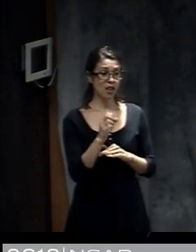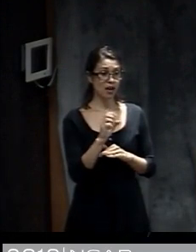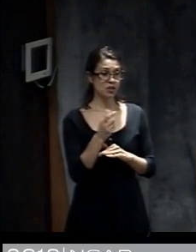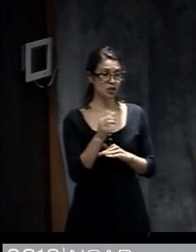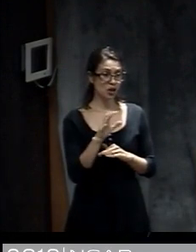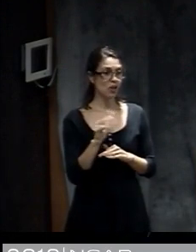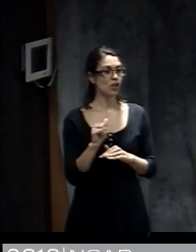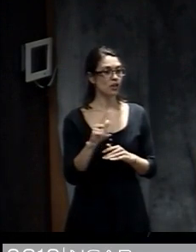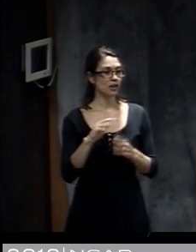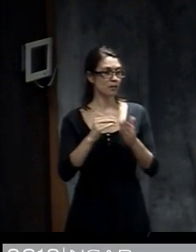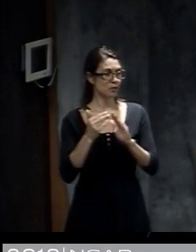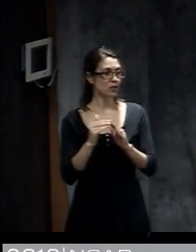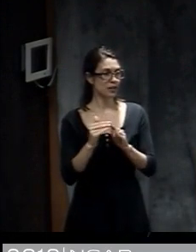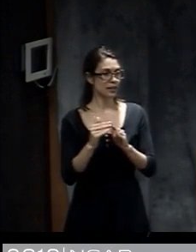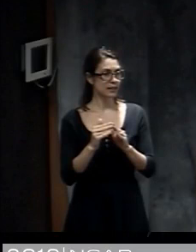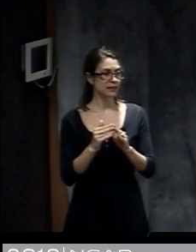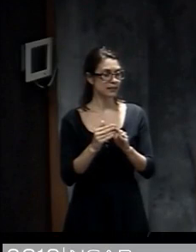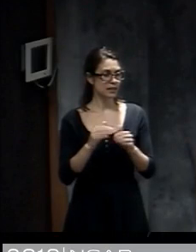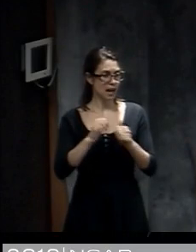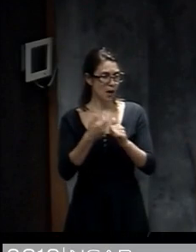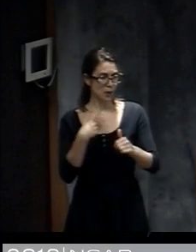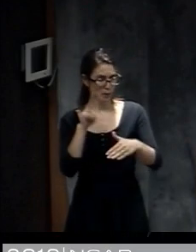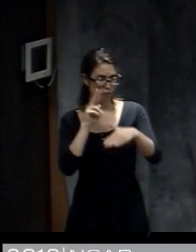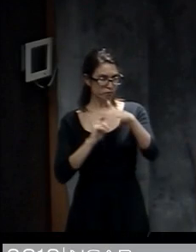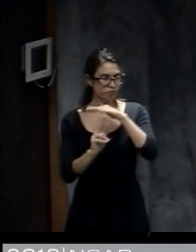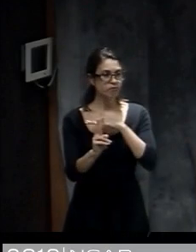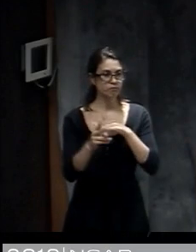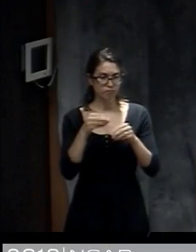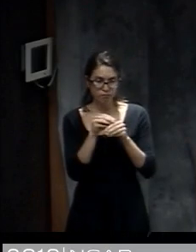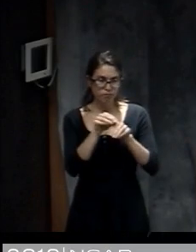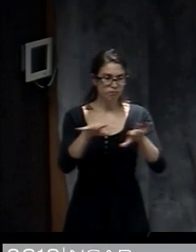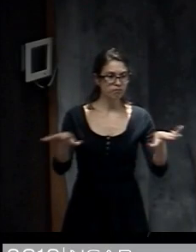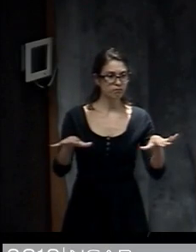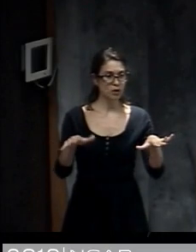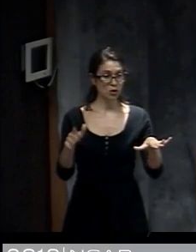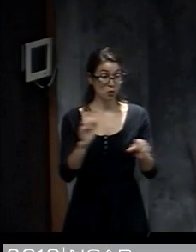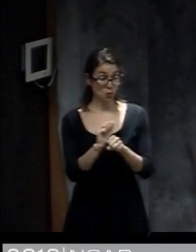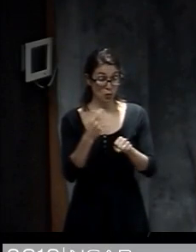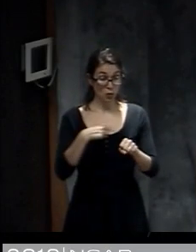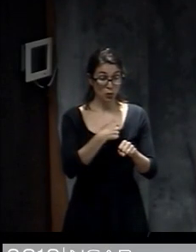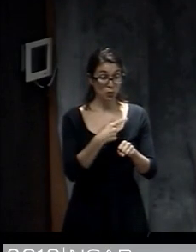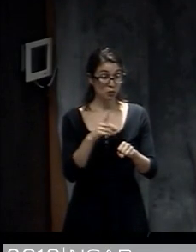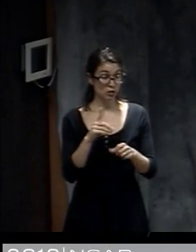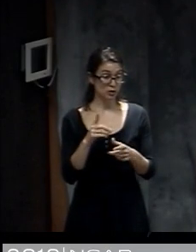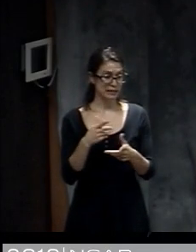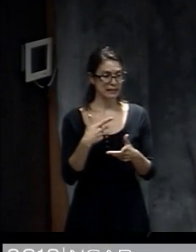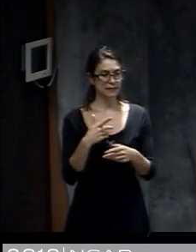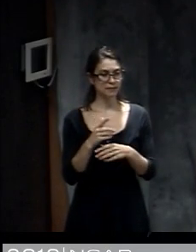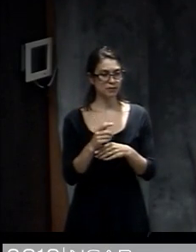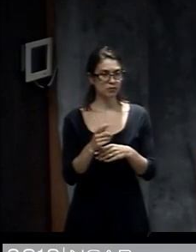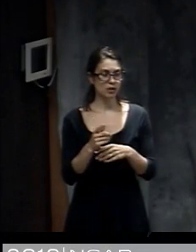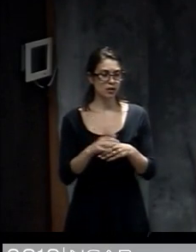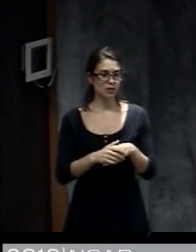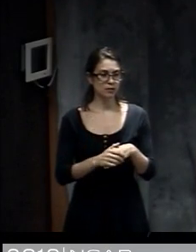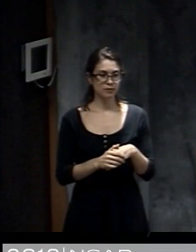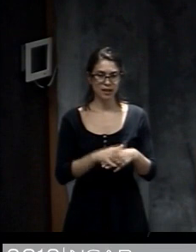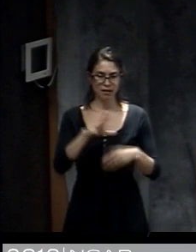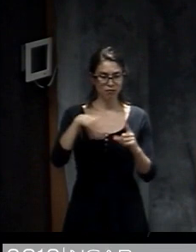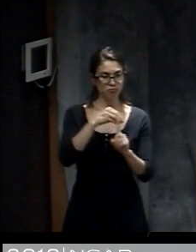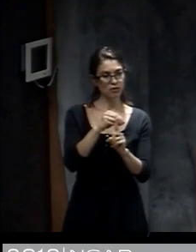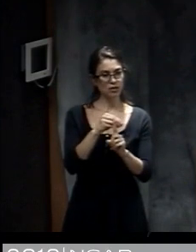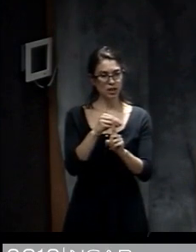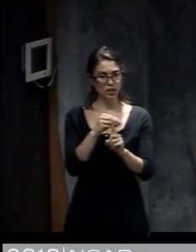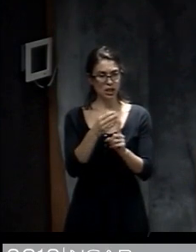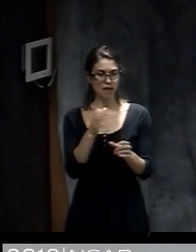creation and communication of forecast information. And the work that we do is interdisciplinary in the sense that it's in the context of the current and potential forecasting capabilities.